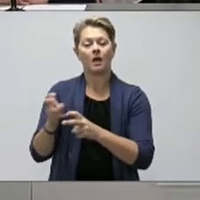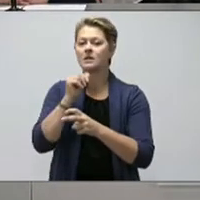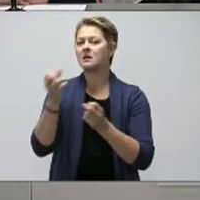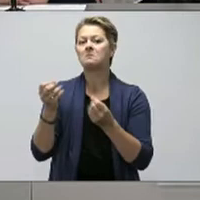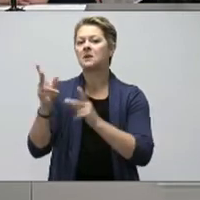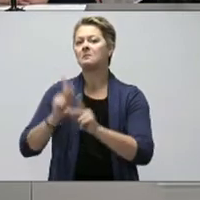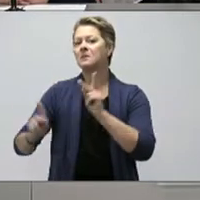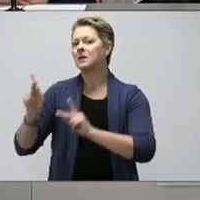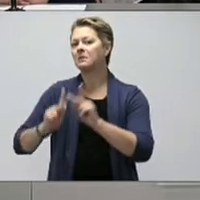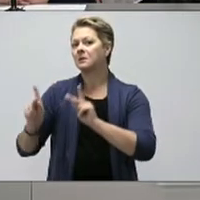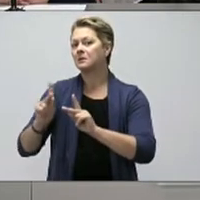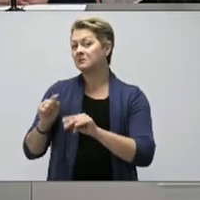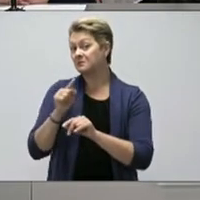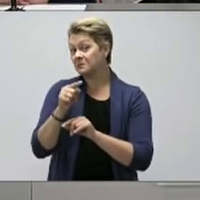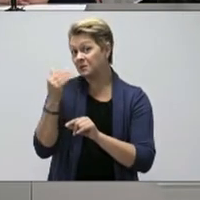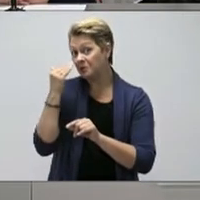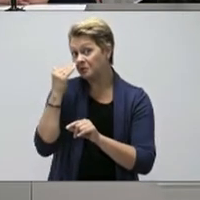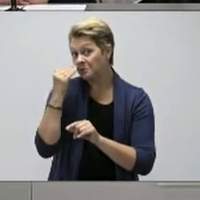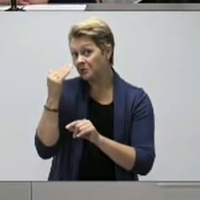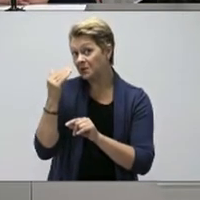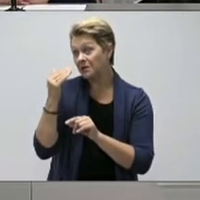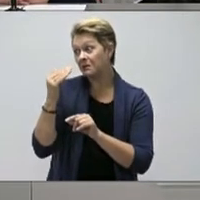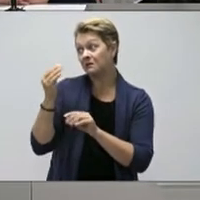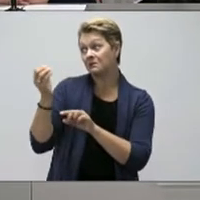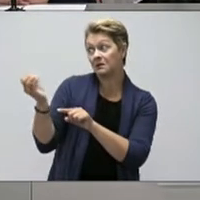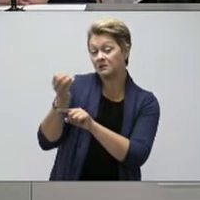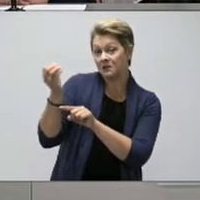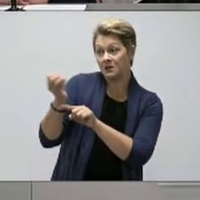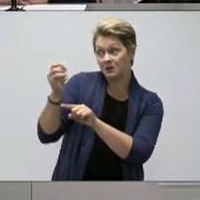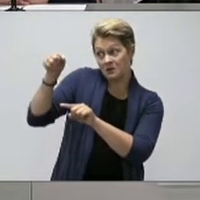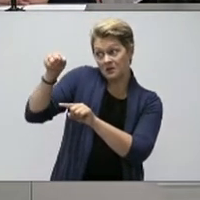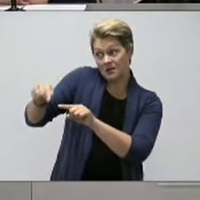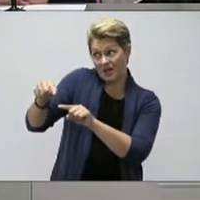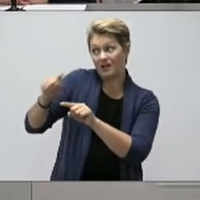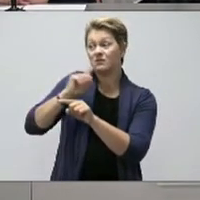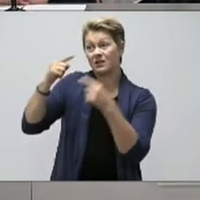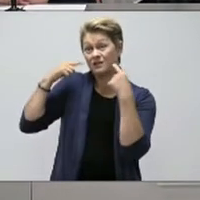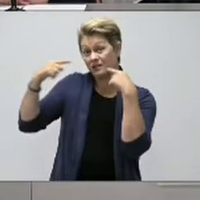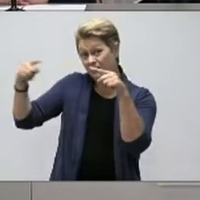you're aware of any cases in Ontario where it has actually worked.